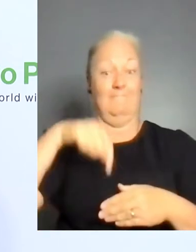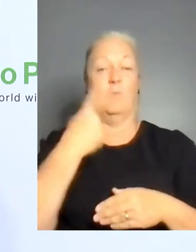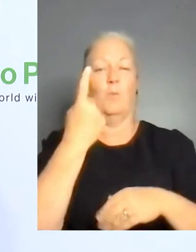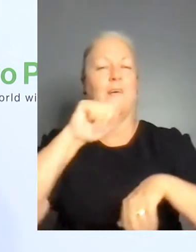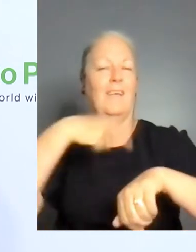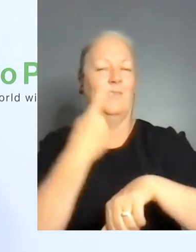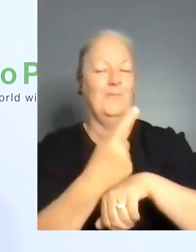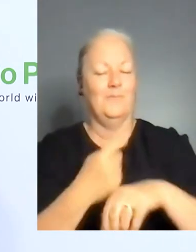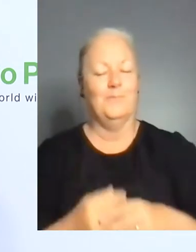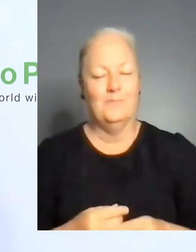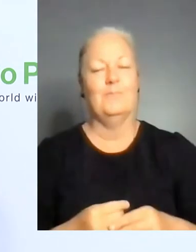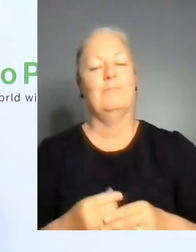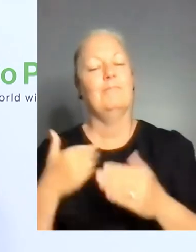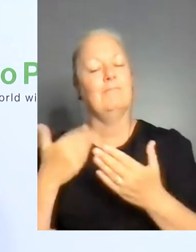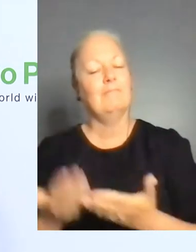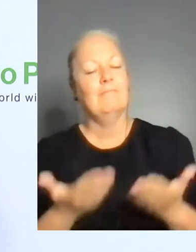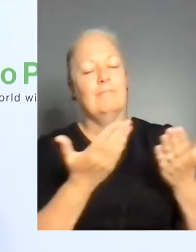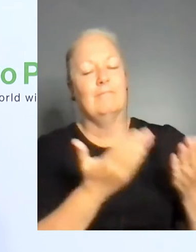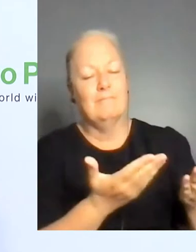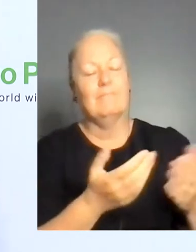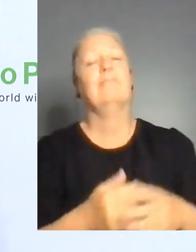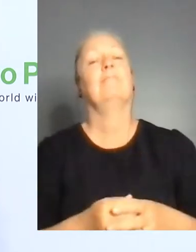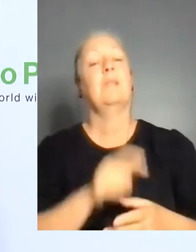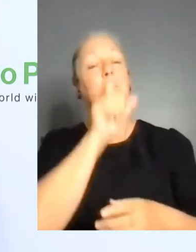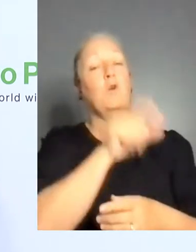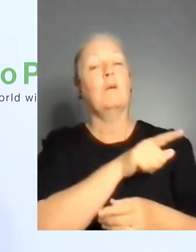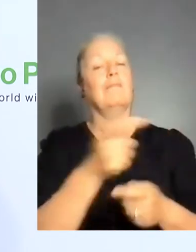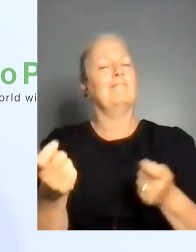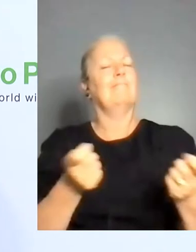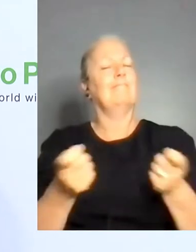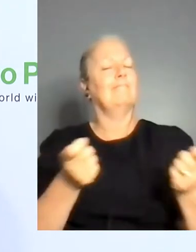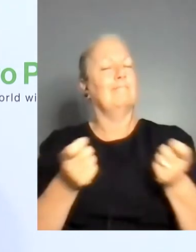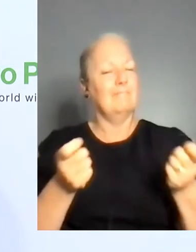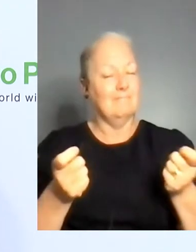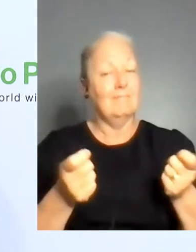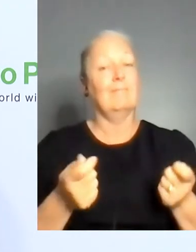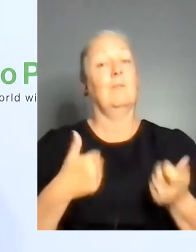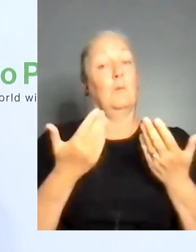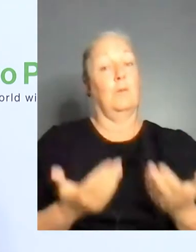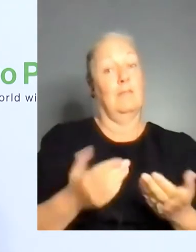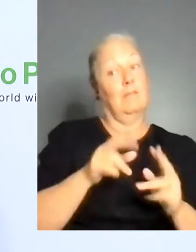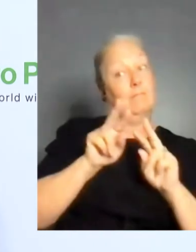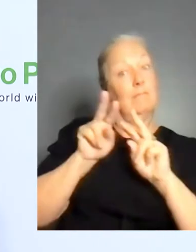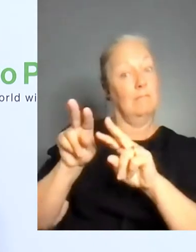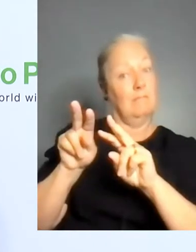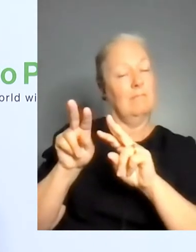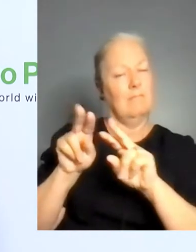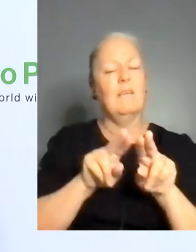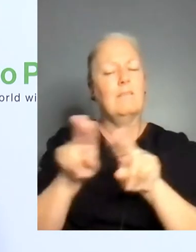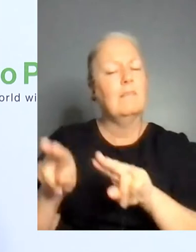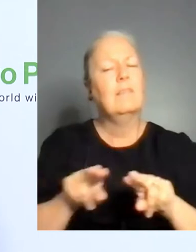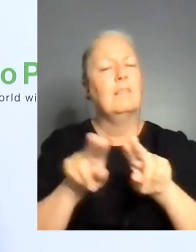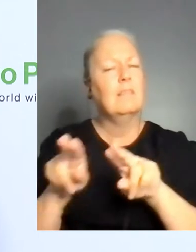to Michael Lortz to host this session, we will watch a short clip, a short animation clip,